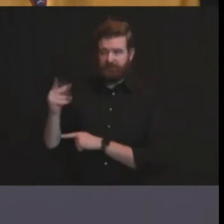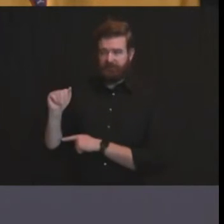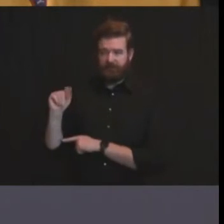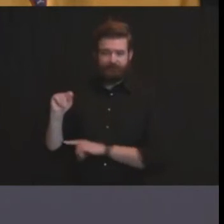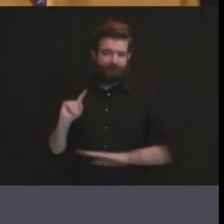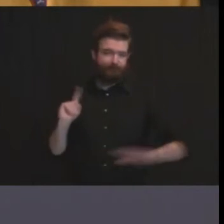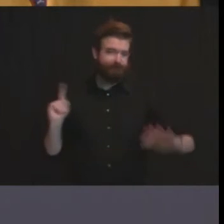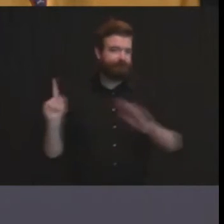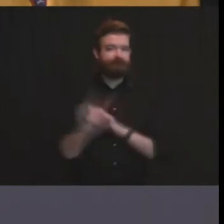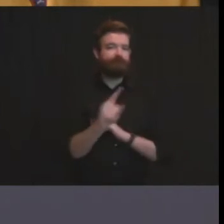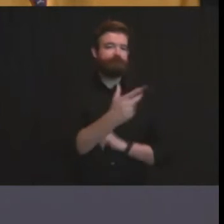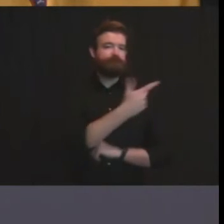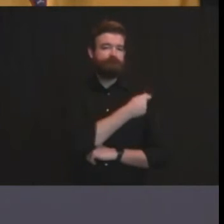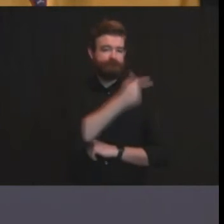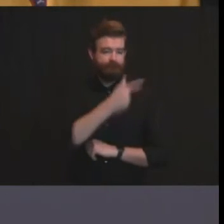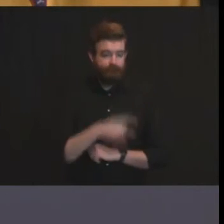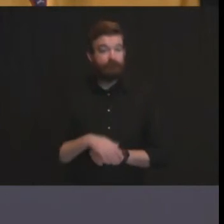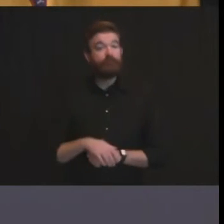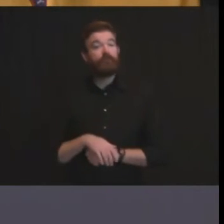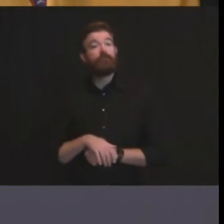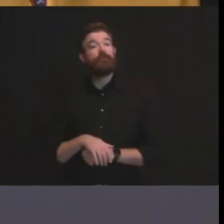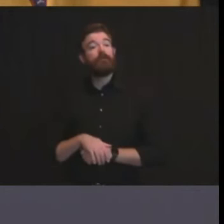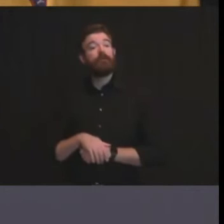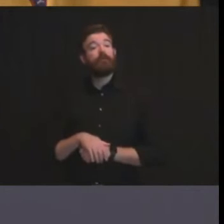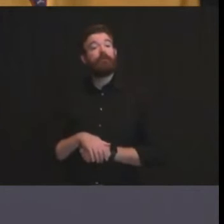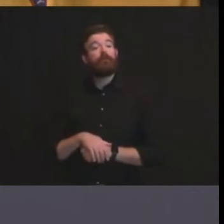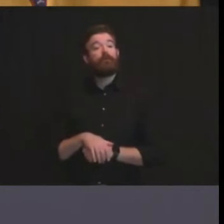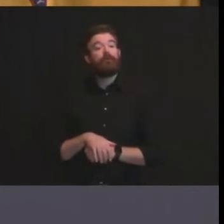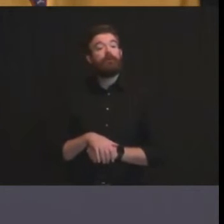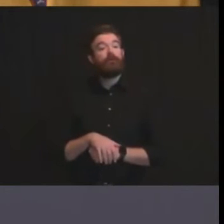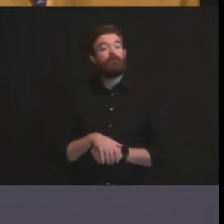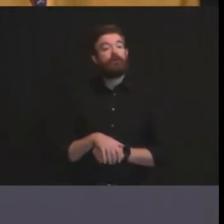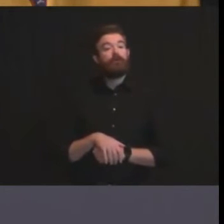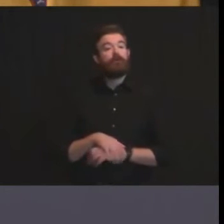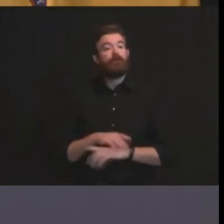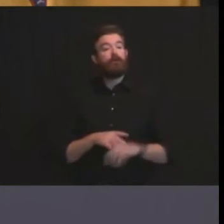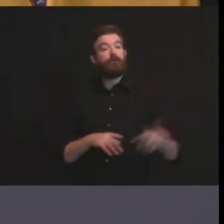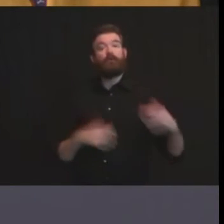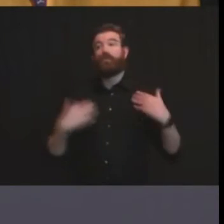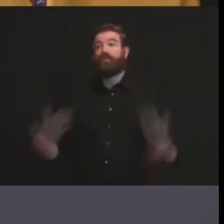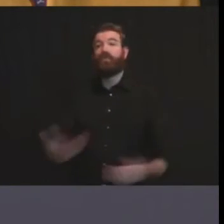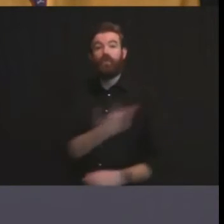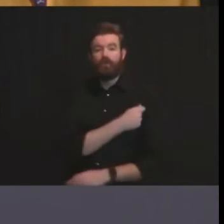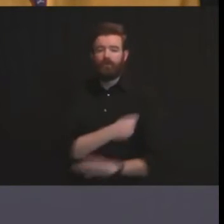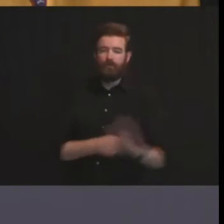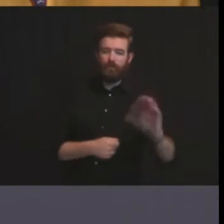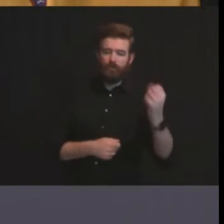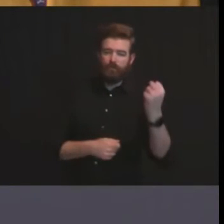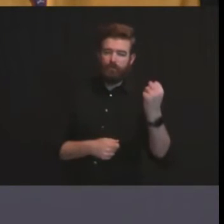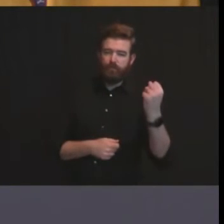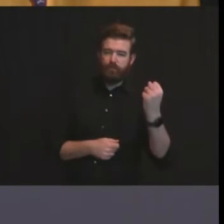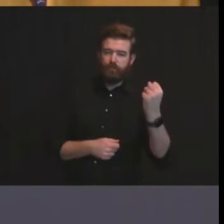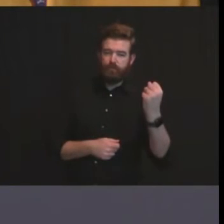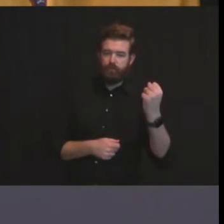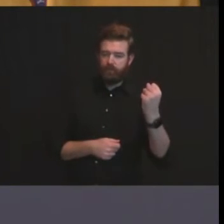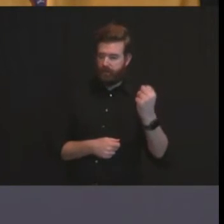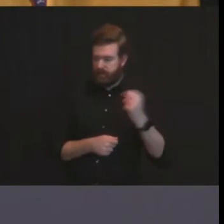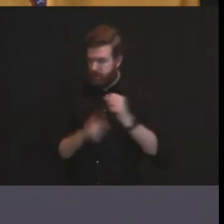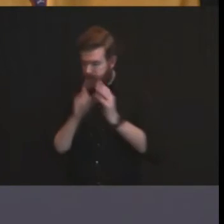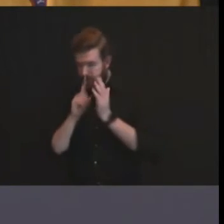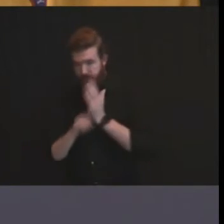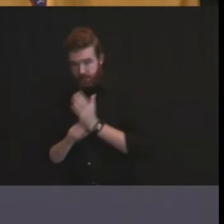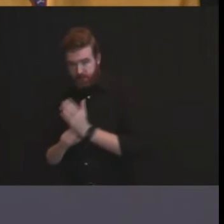unless we separately do our own tire kicking and putting our own holy water led by judy and the independent panels that she has